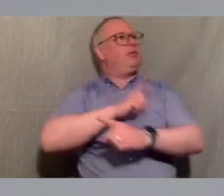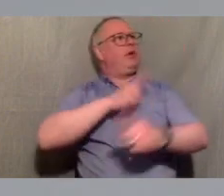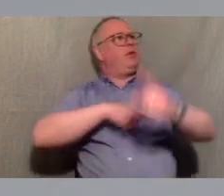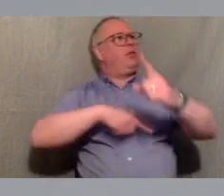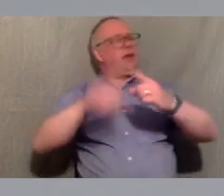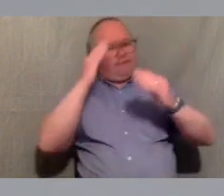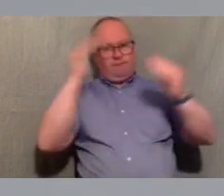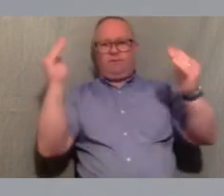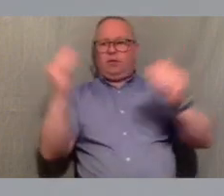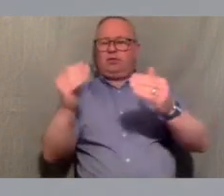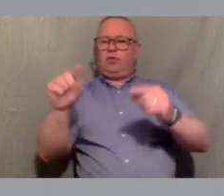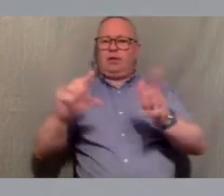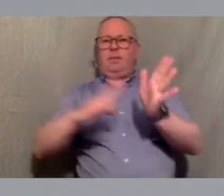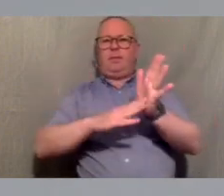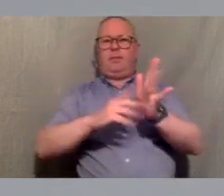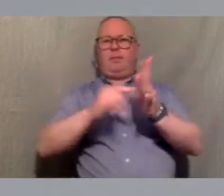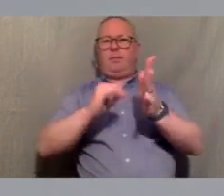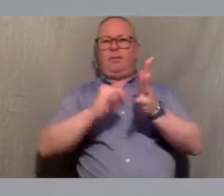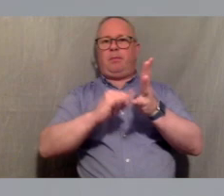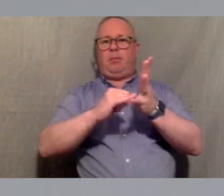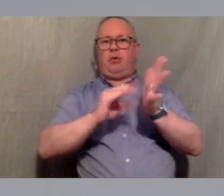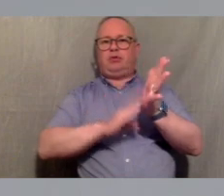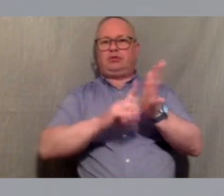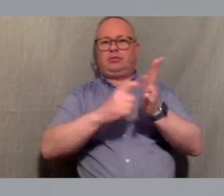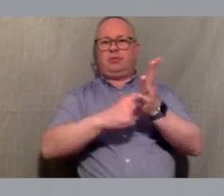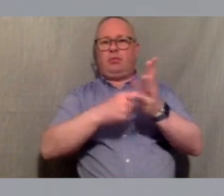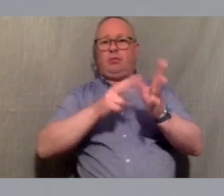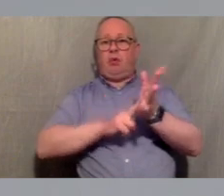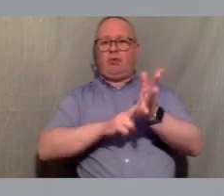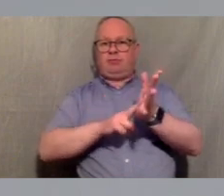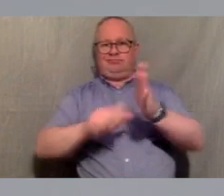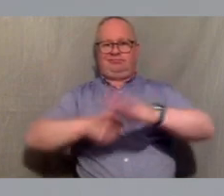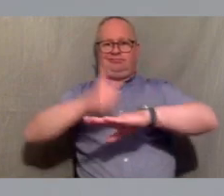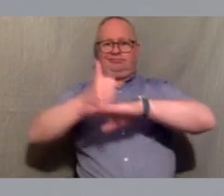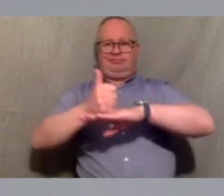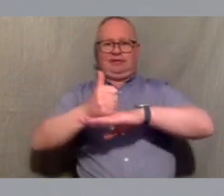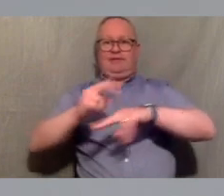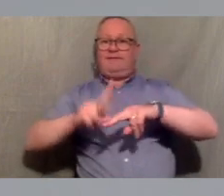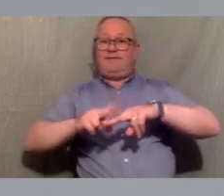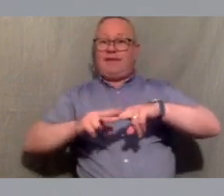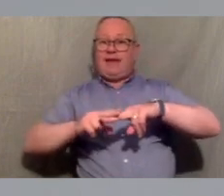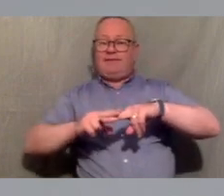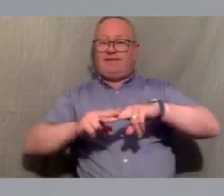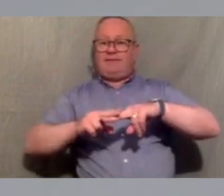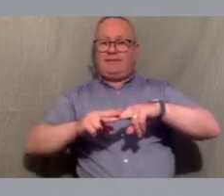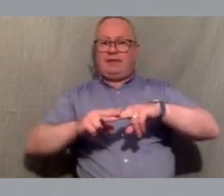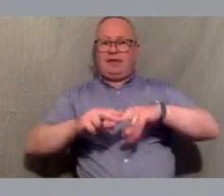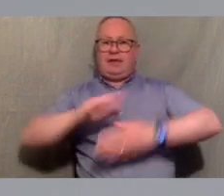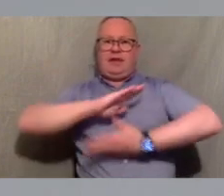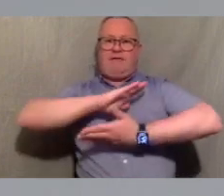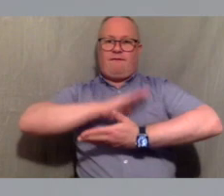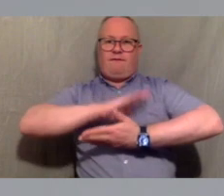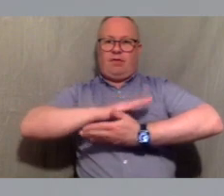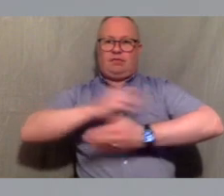moron in fife where there are two uh processing facilities for fossil fuels owned by shell and exxon